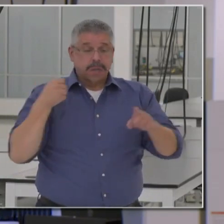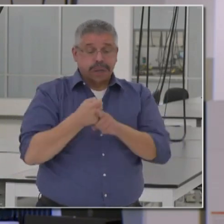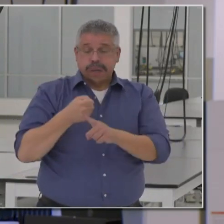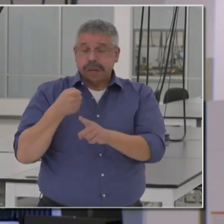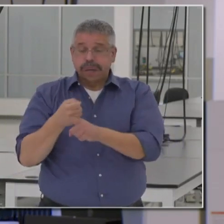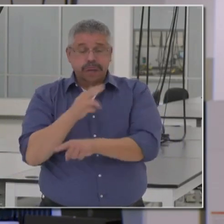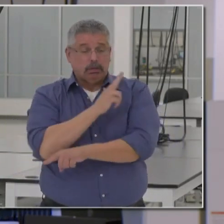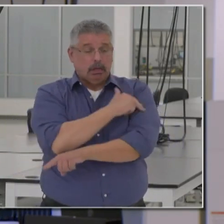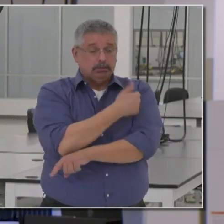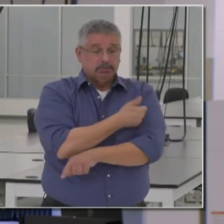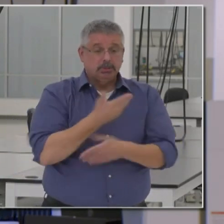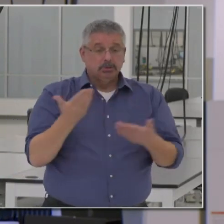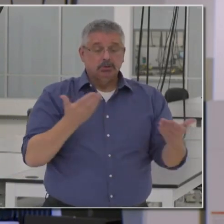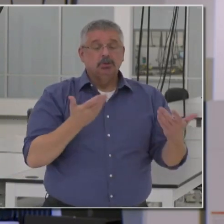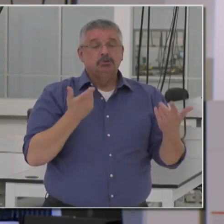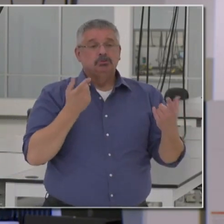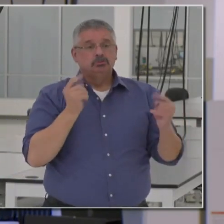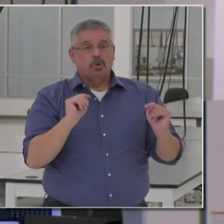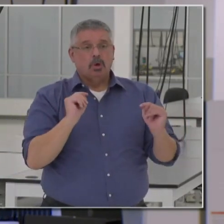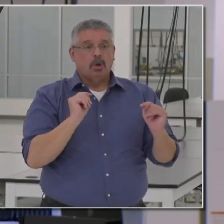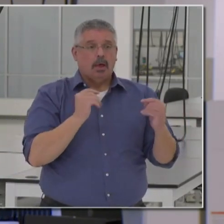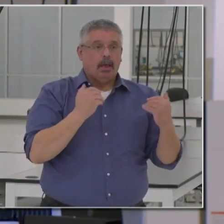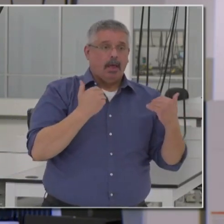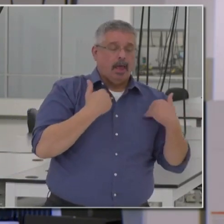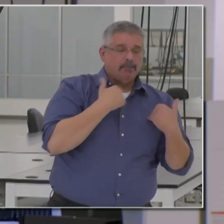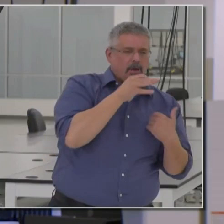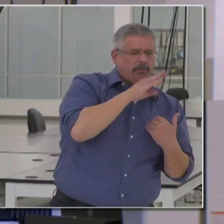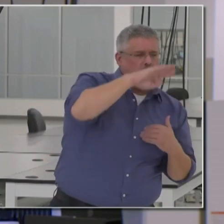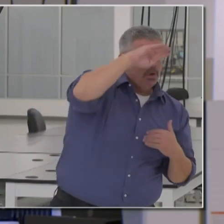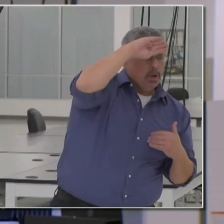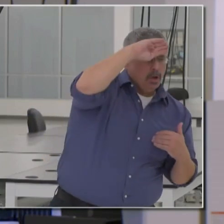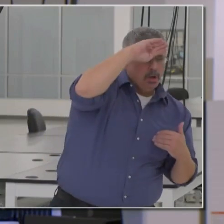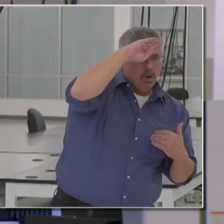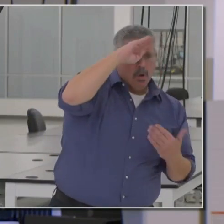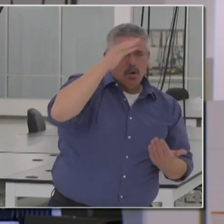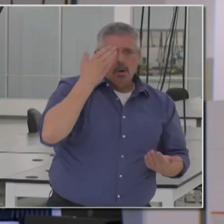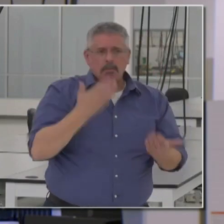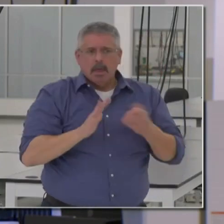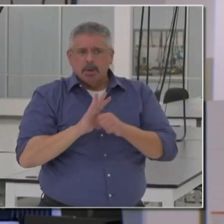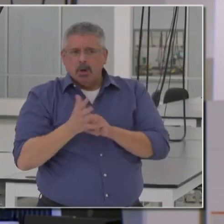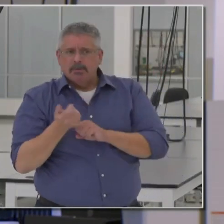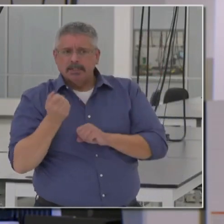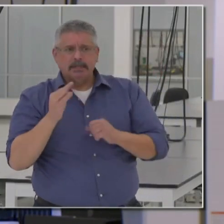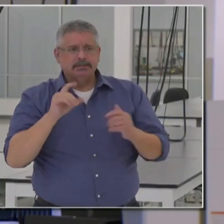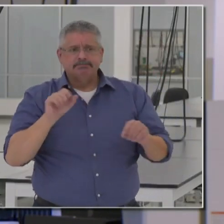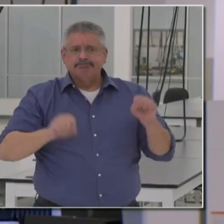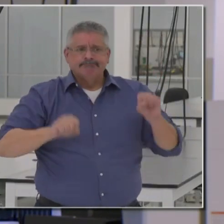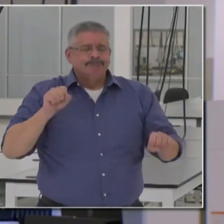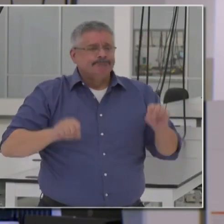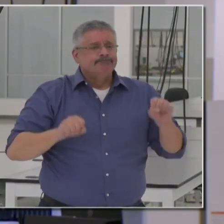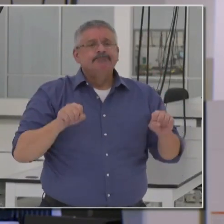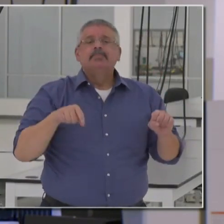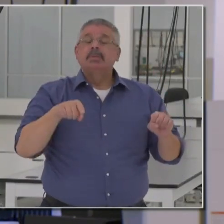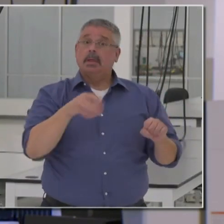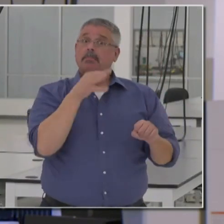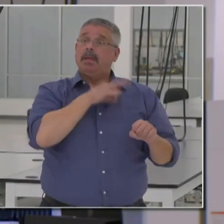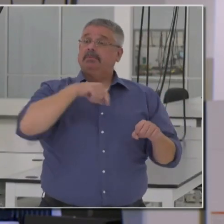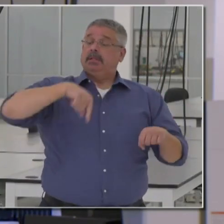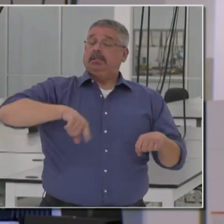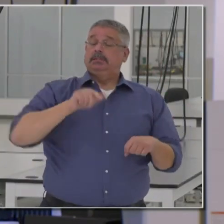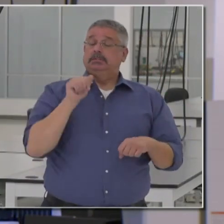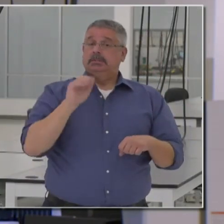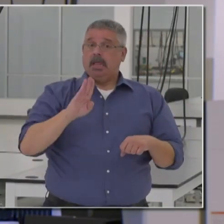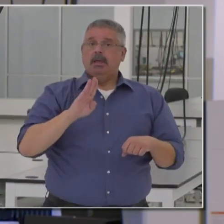many of us is trying to adjudicate whether or not we have the flu or maybe we have COVID-19. And one of the benefits of this lab